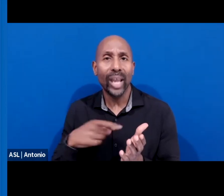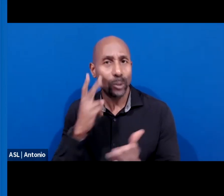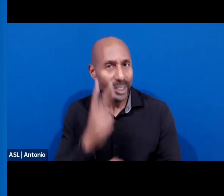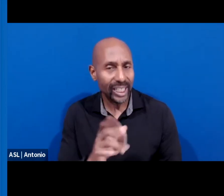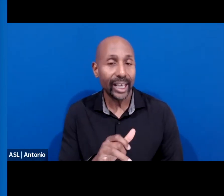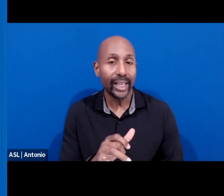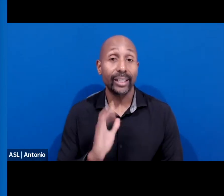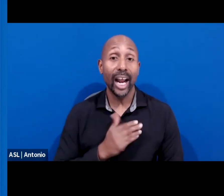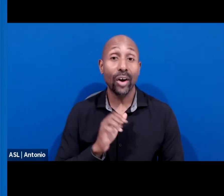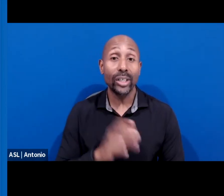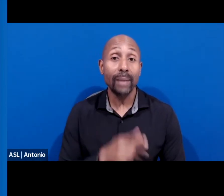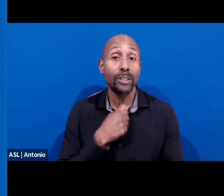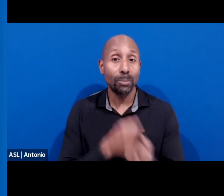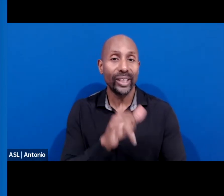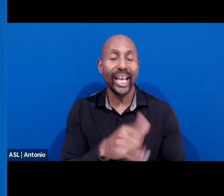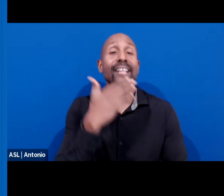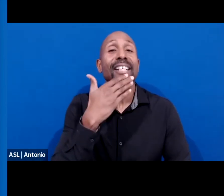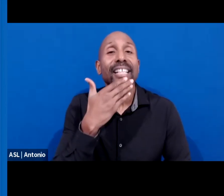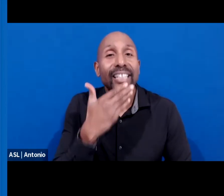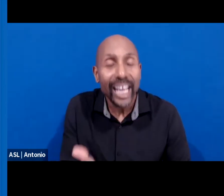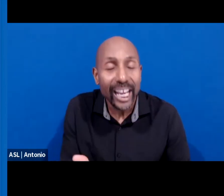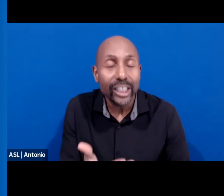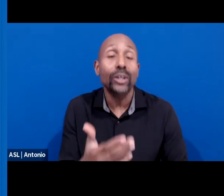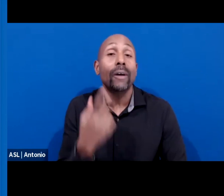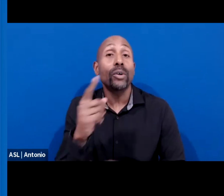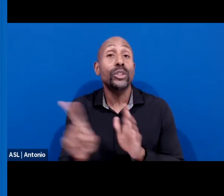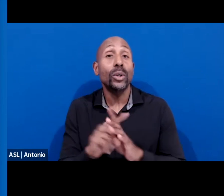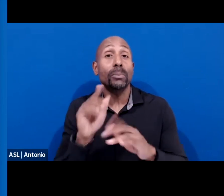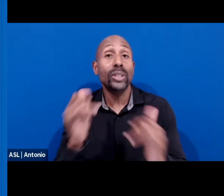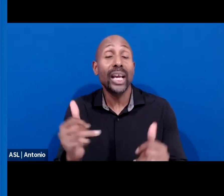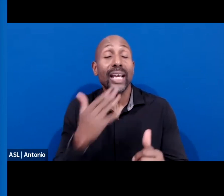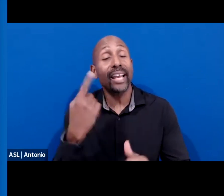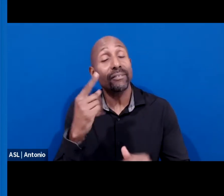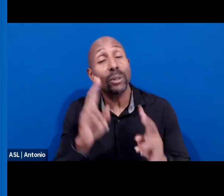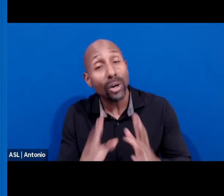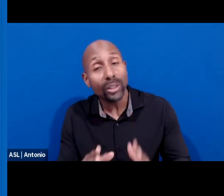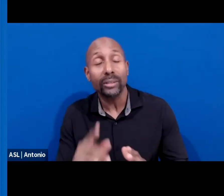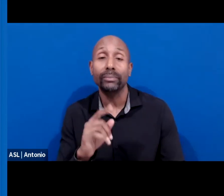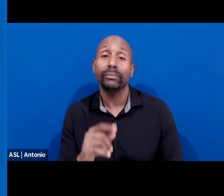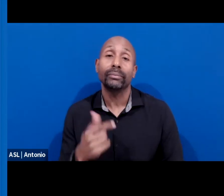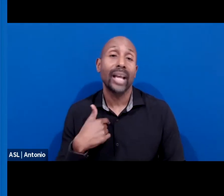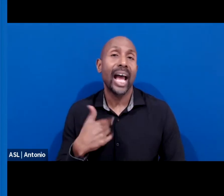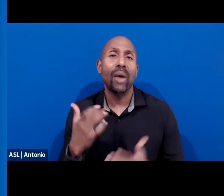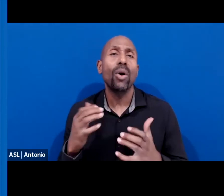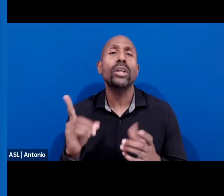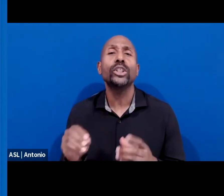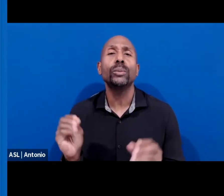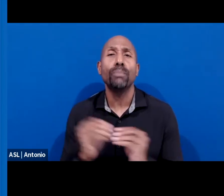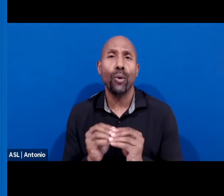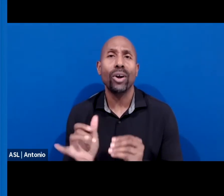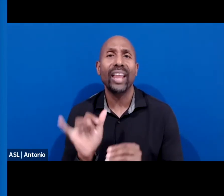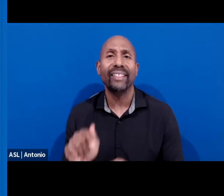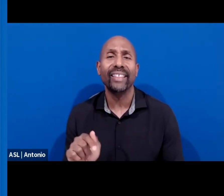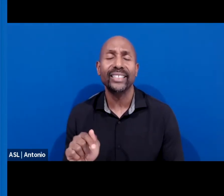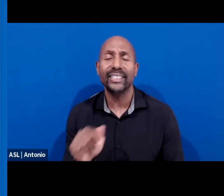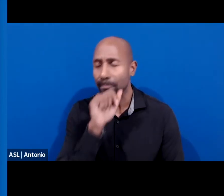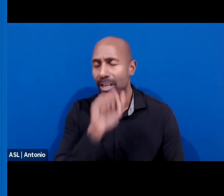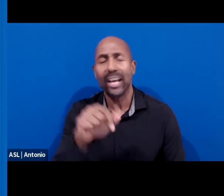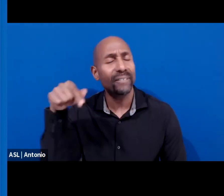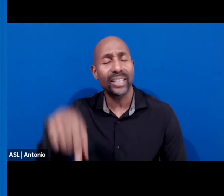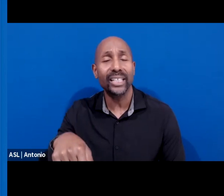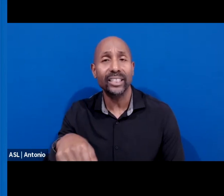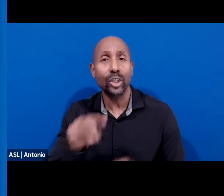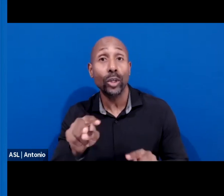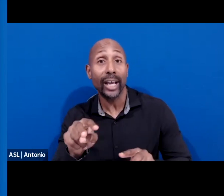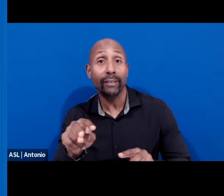you for being here with us tonight. More importantly, thank you for your partnership. I love this so much. I want to do more of this, so stay tuned because we're going to do this